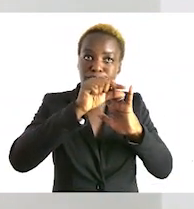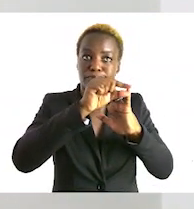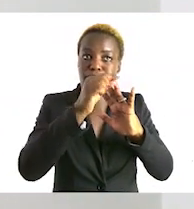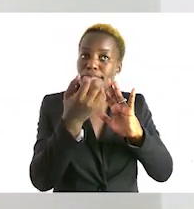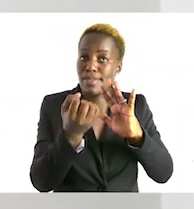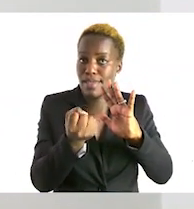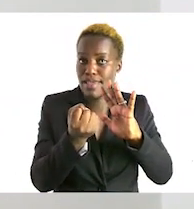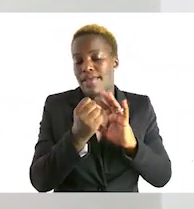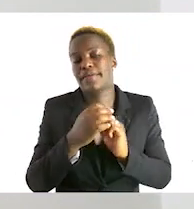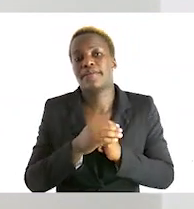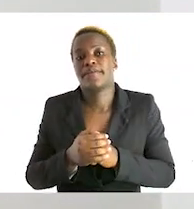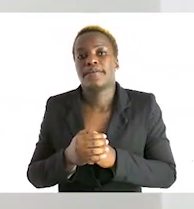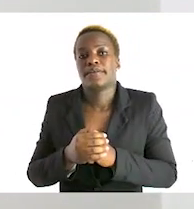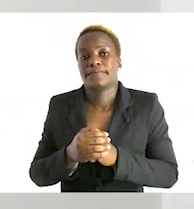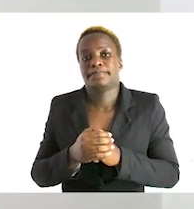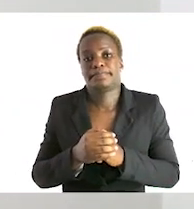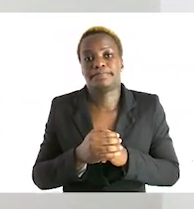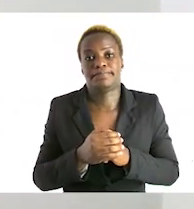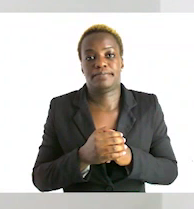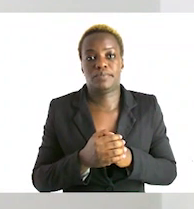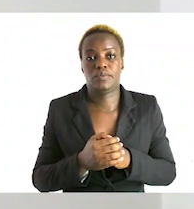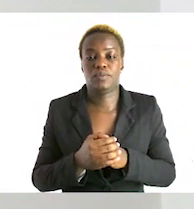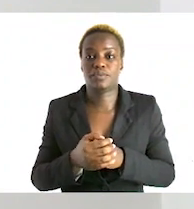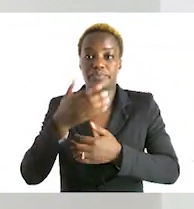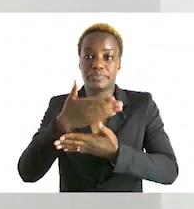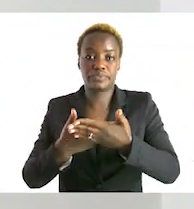segments all right let's quickly go back to our activity